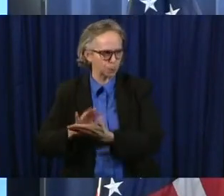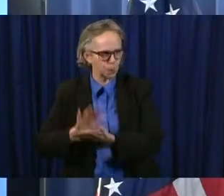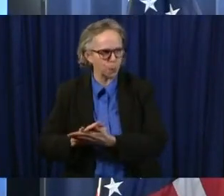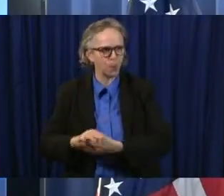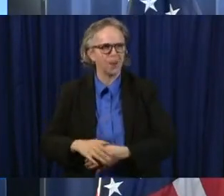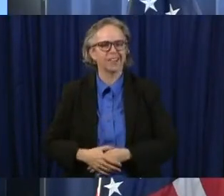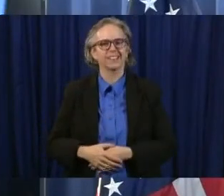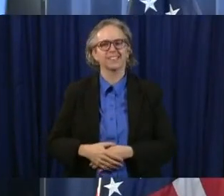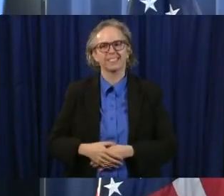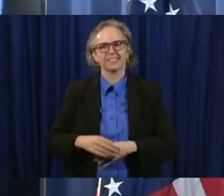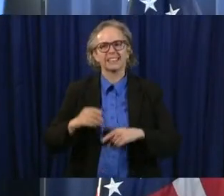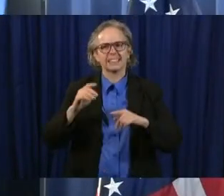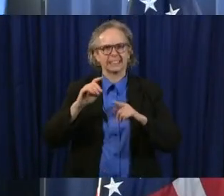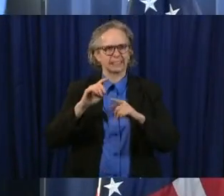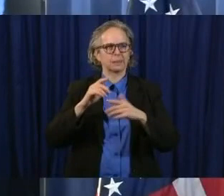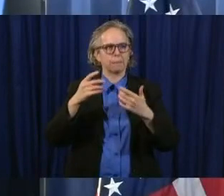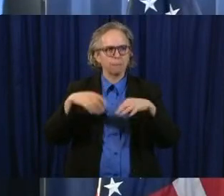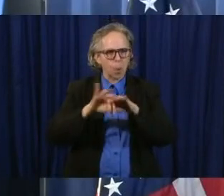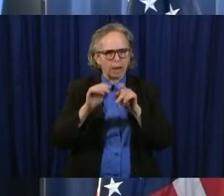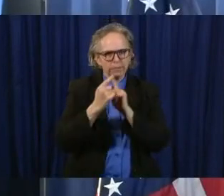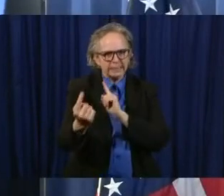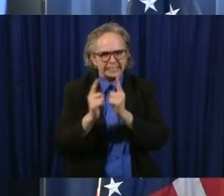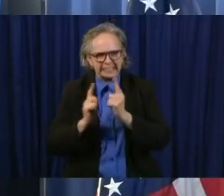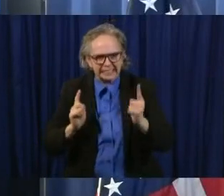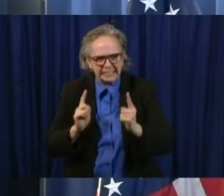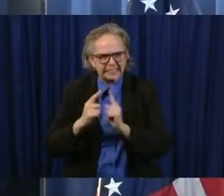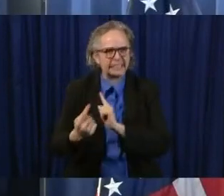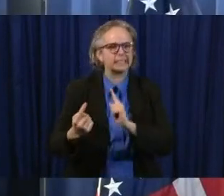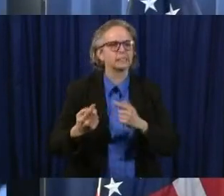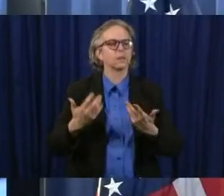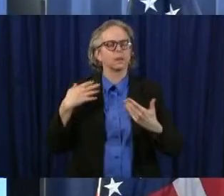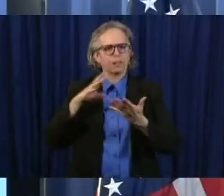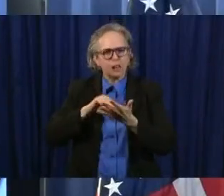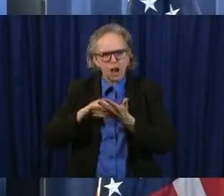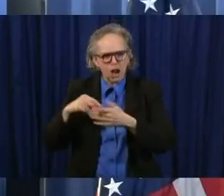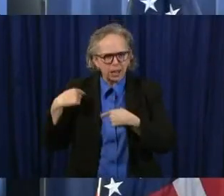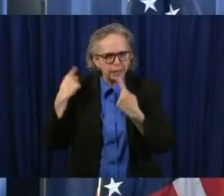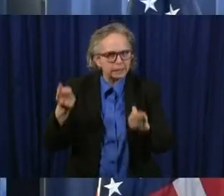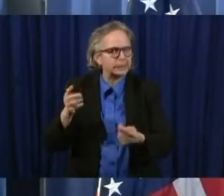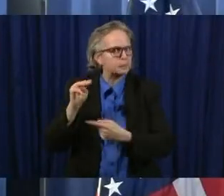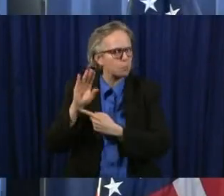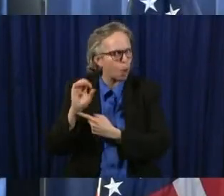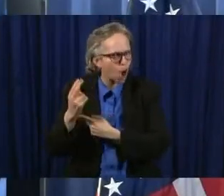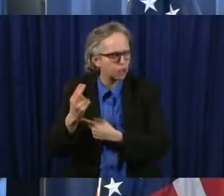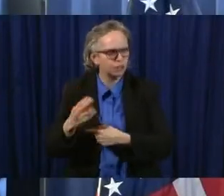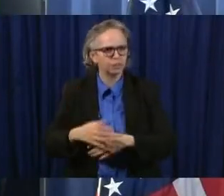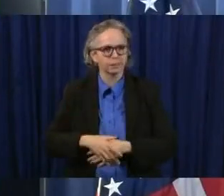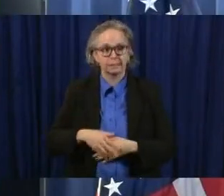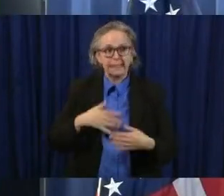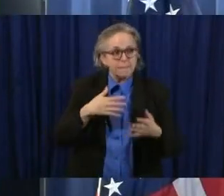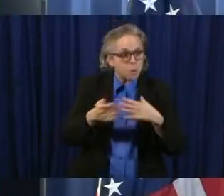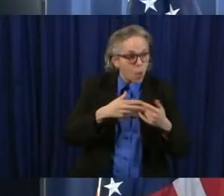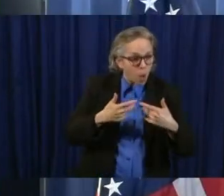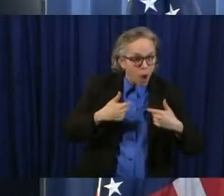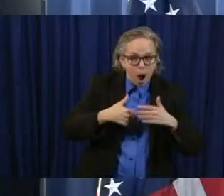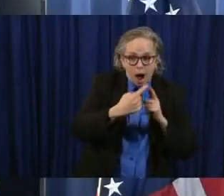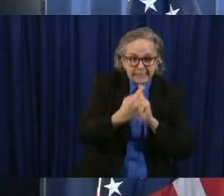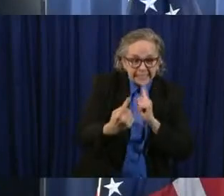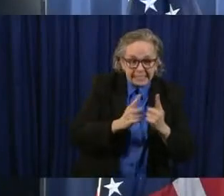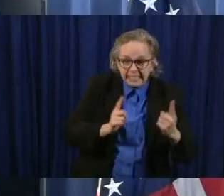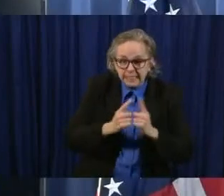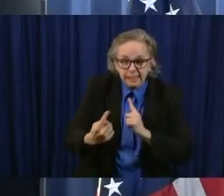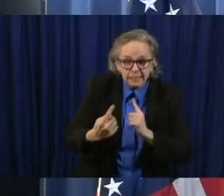learning since the month of march even though we are apart our friends